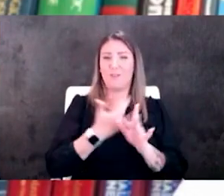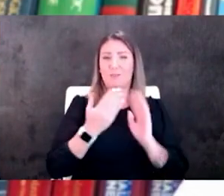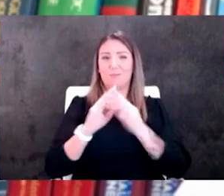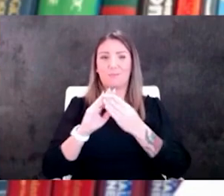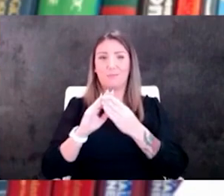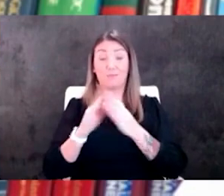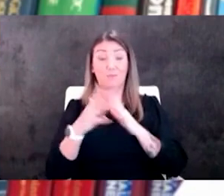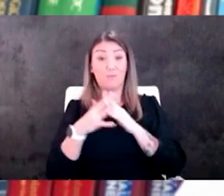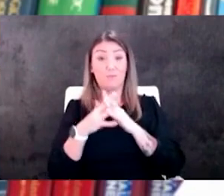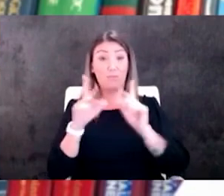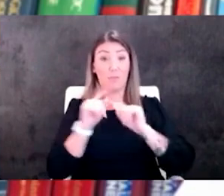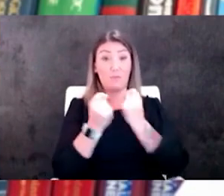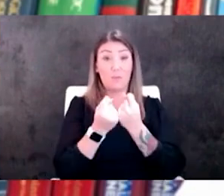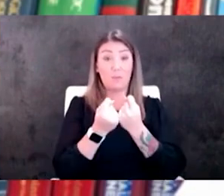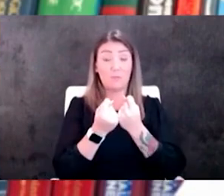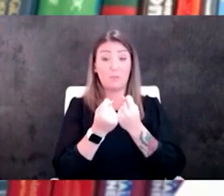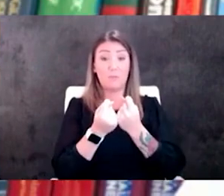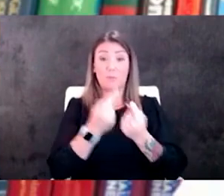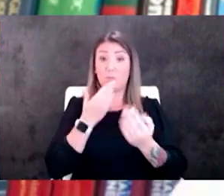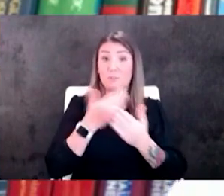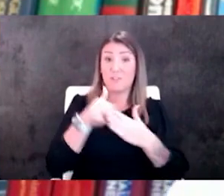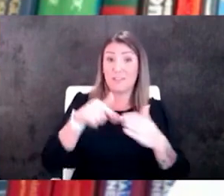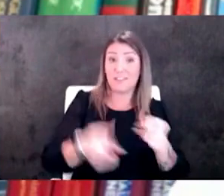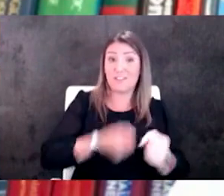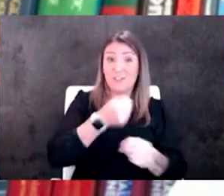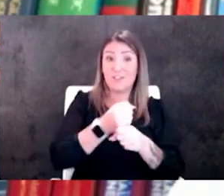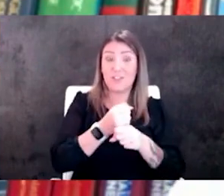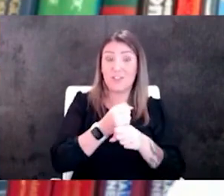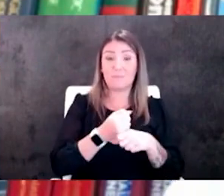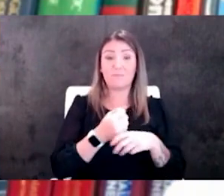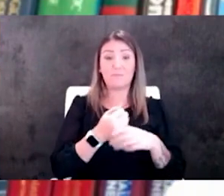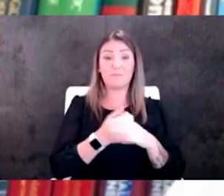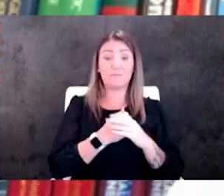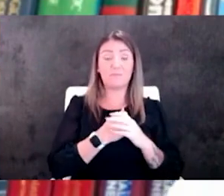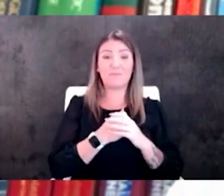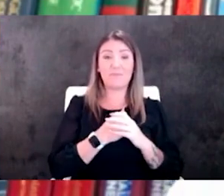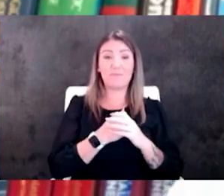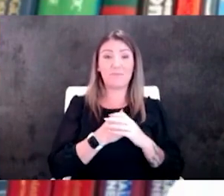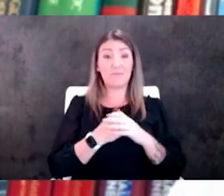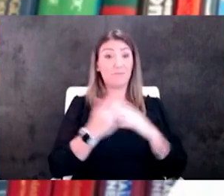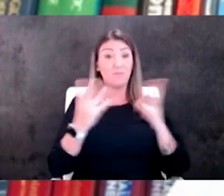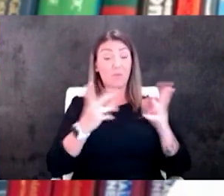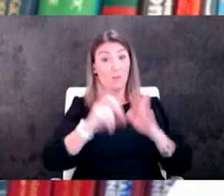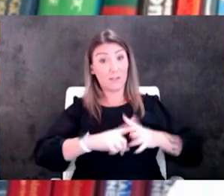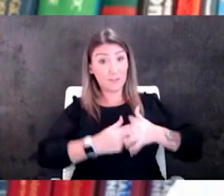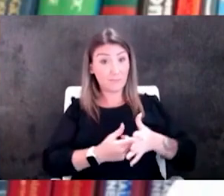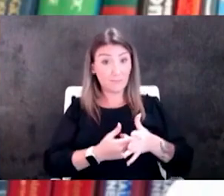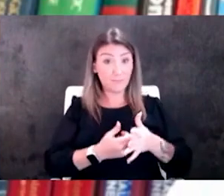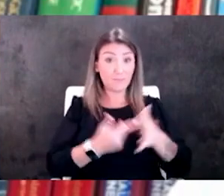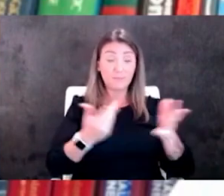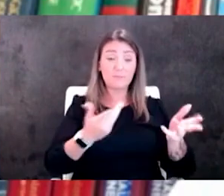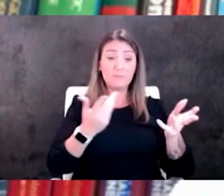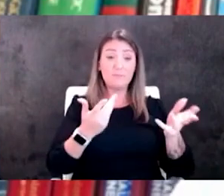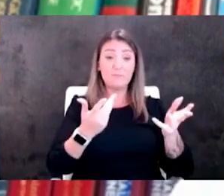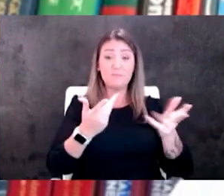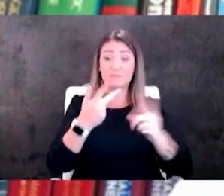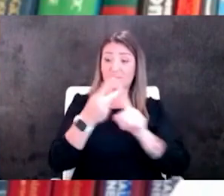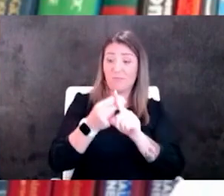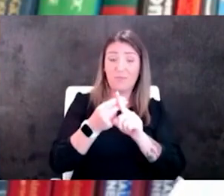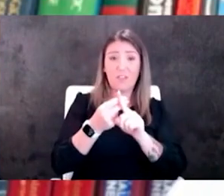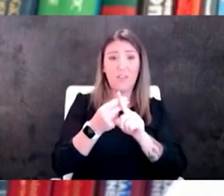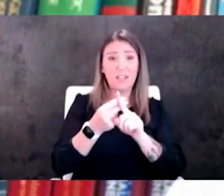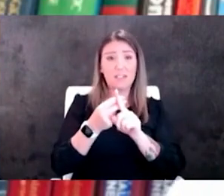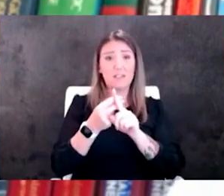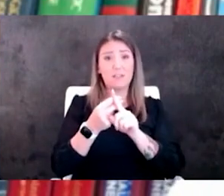team was relatively good this year and and uh what stimulated the vaccination within